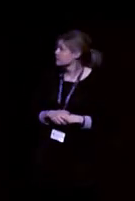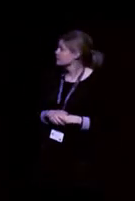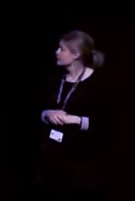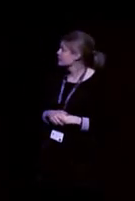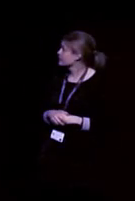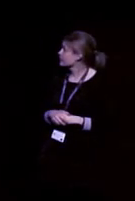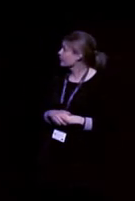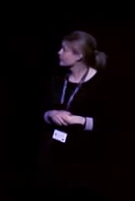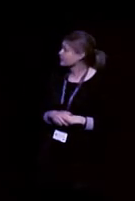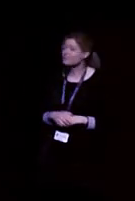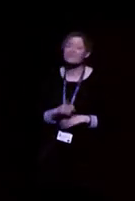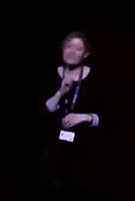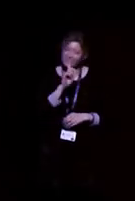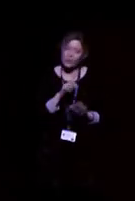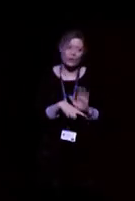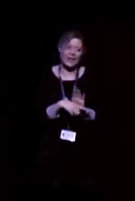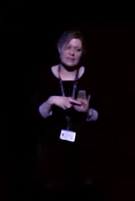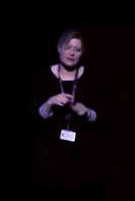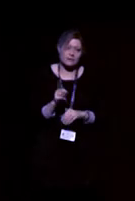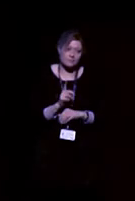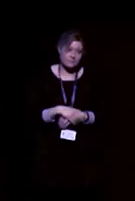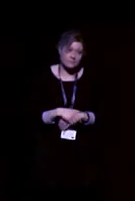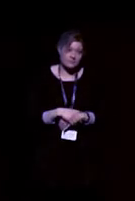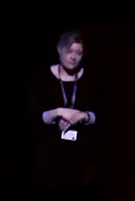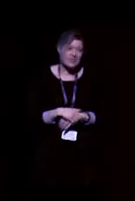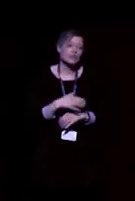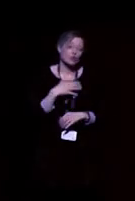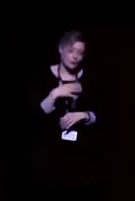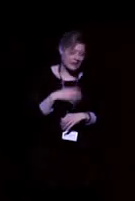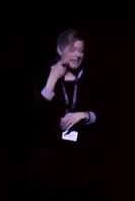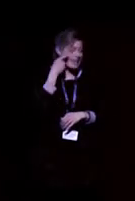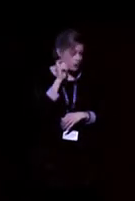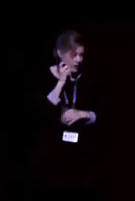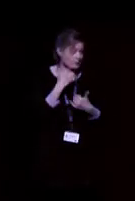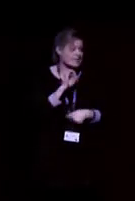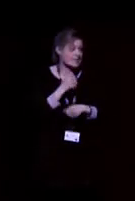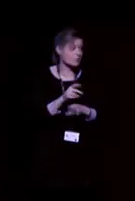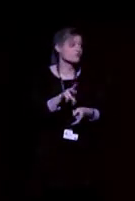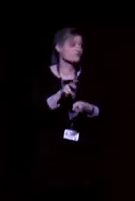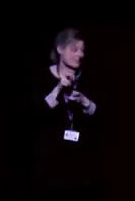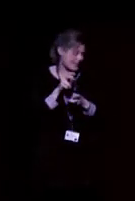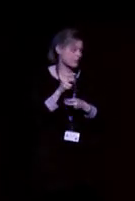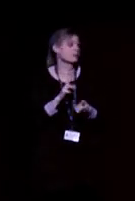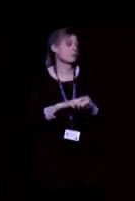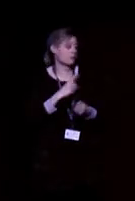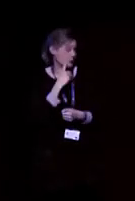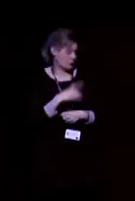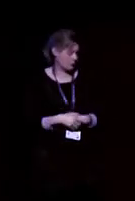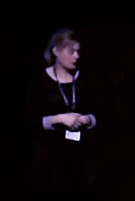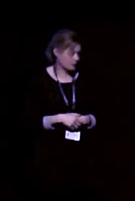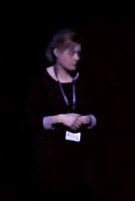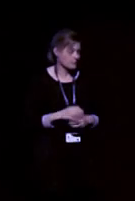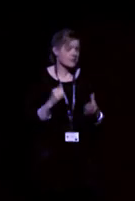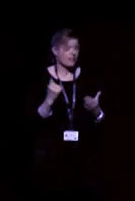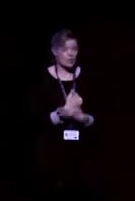There's only one snag of this, is that you need a Bluetooth-enabled hearing aid. And unfortunately, on the